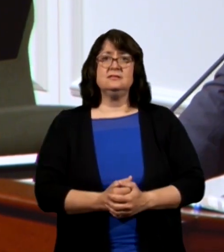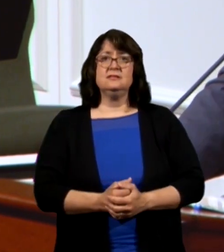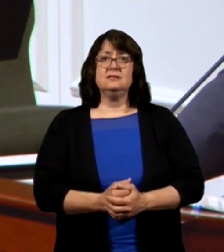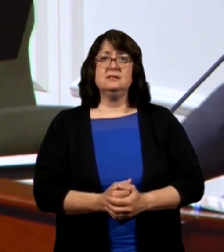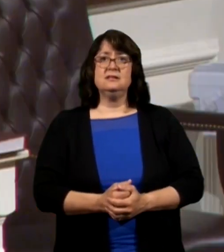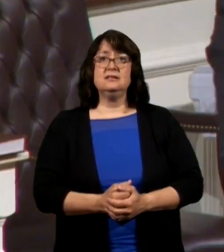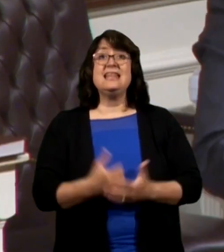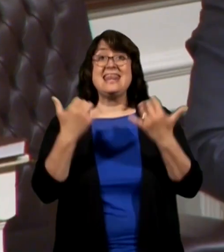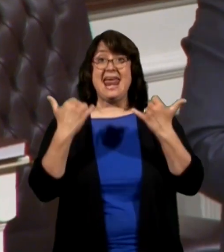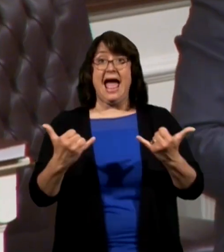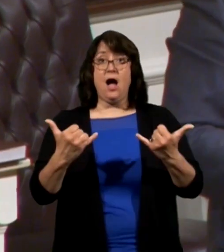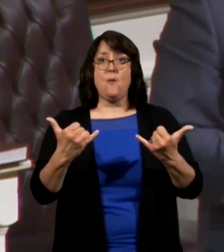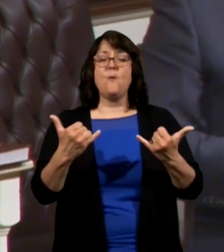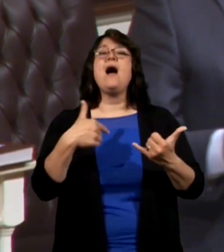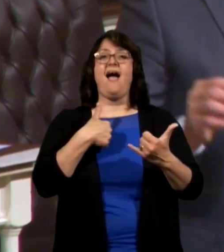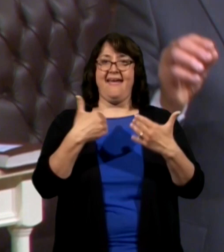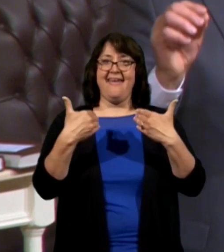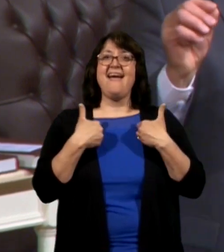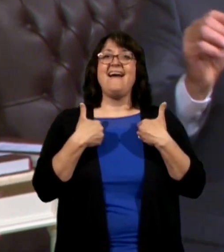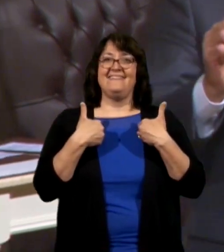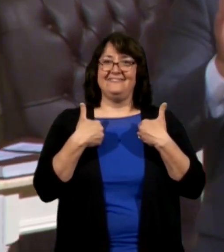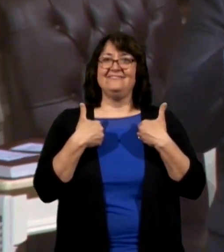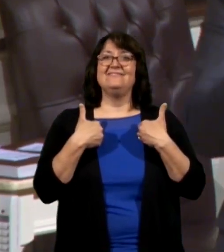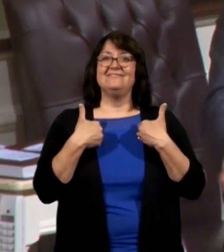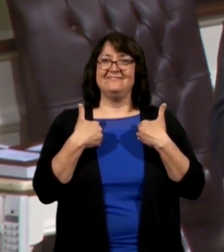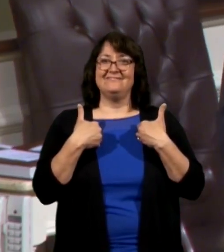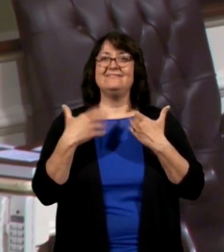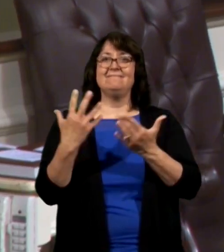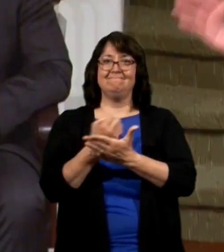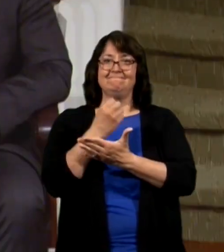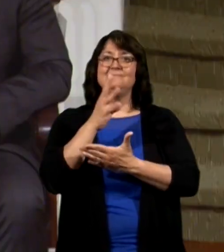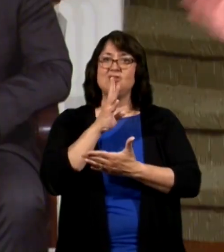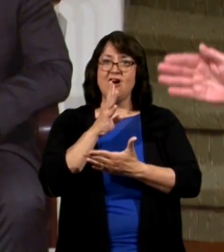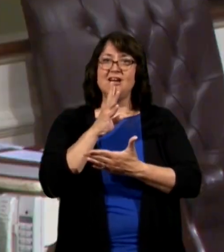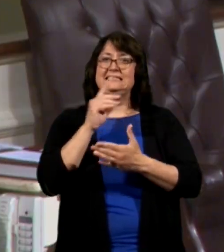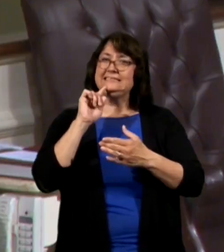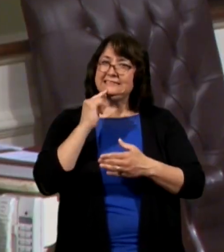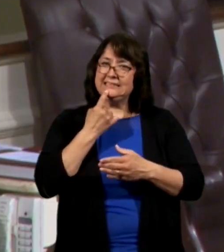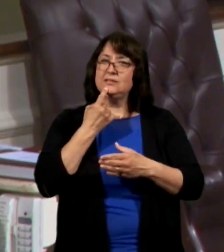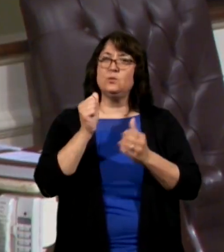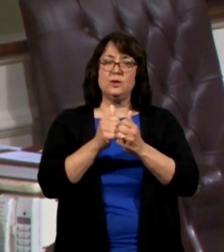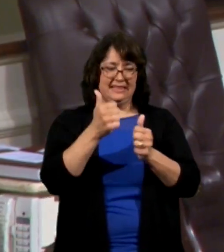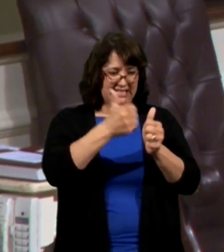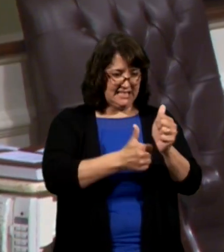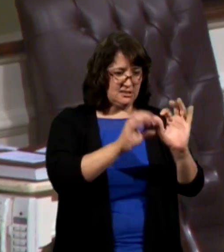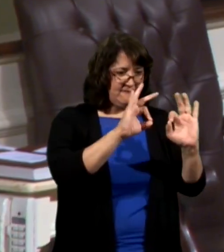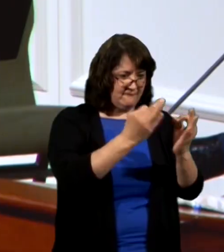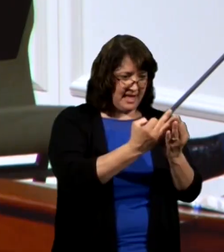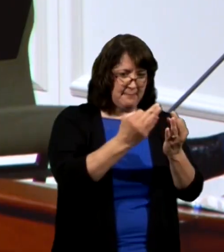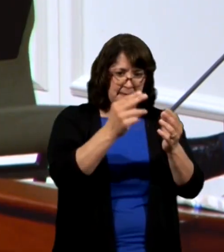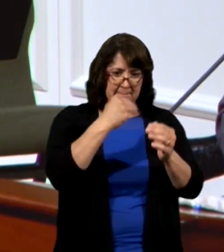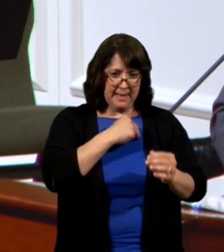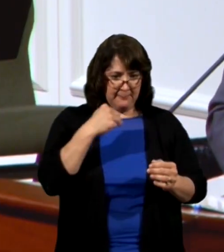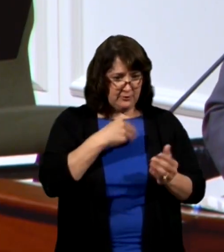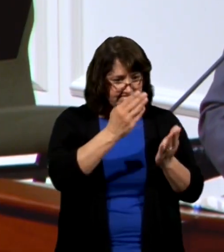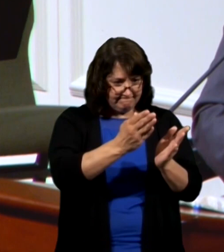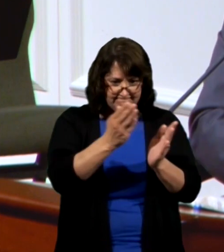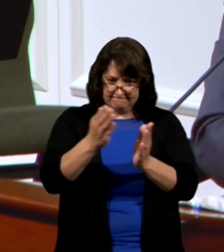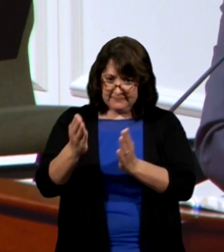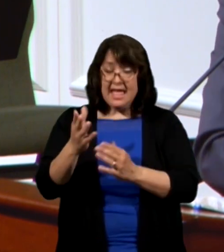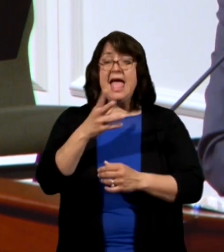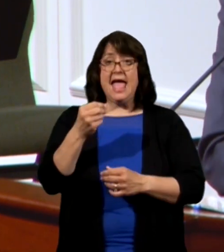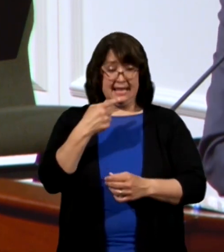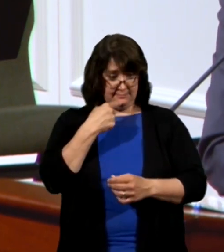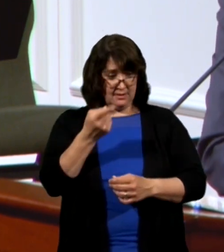and now I get to talk seriously to family member after family hey here's what I'm going to preach